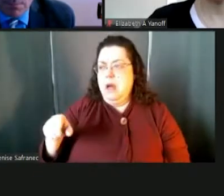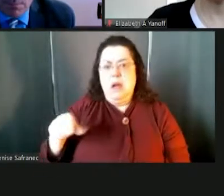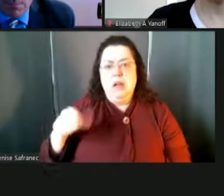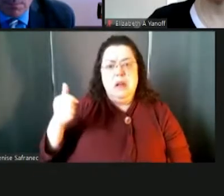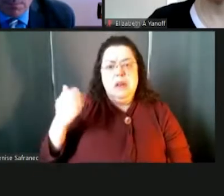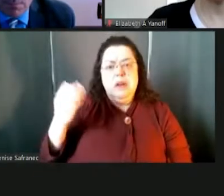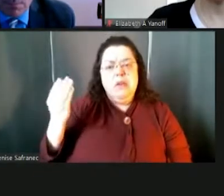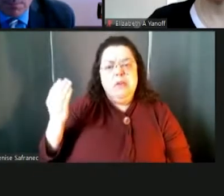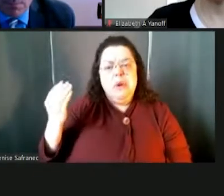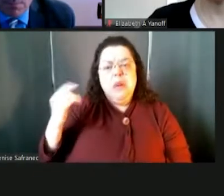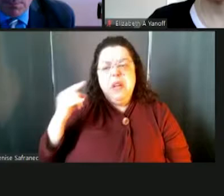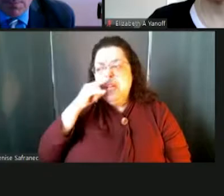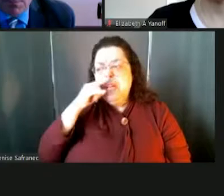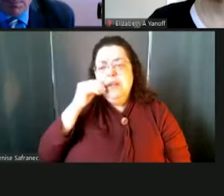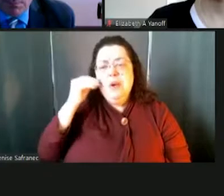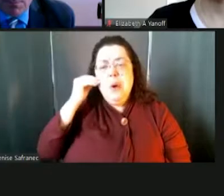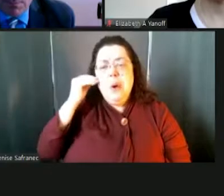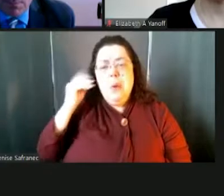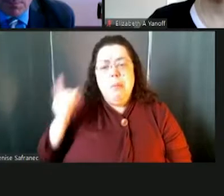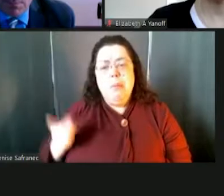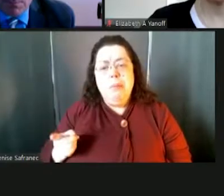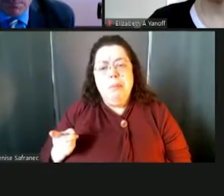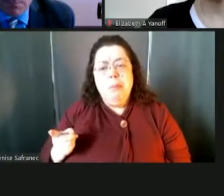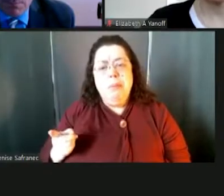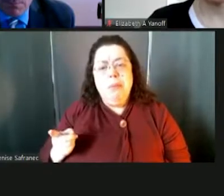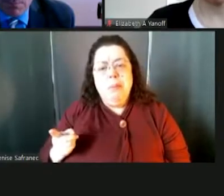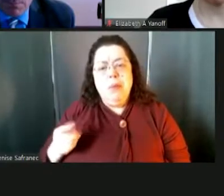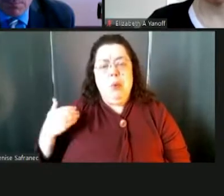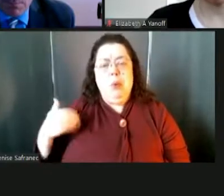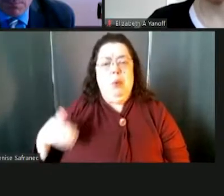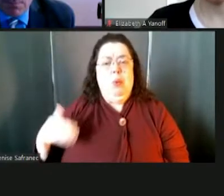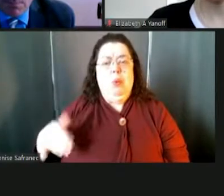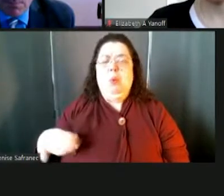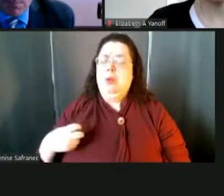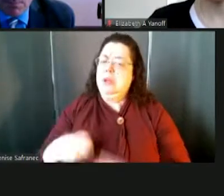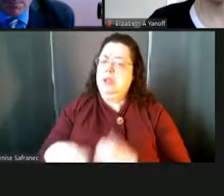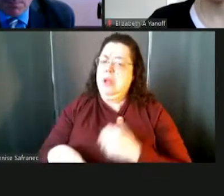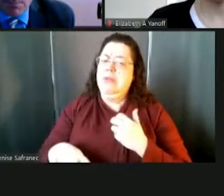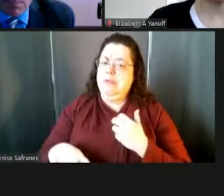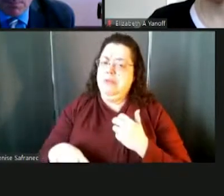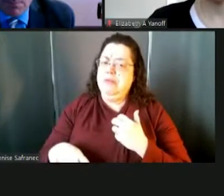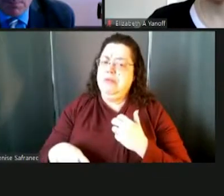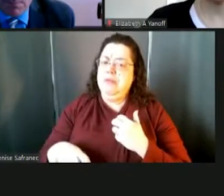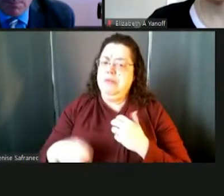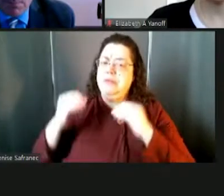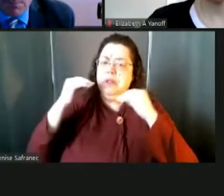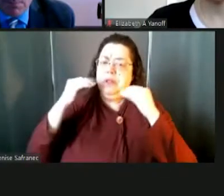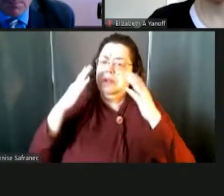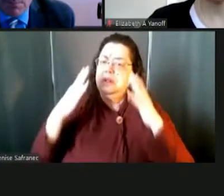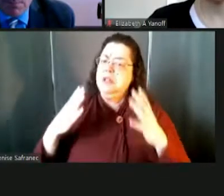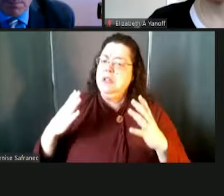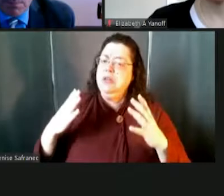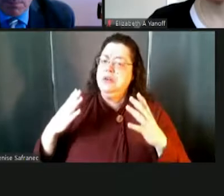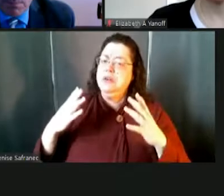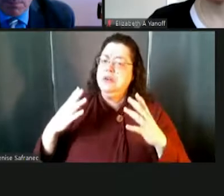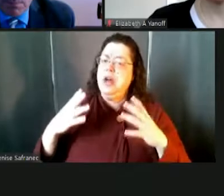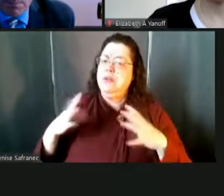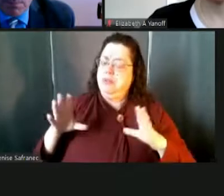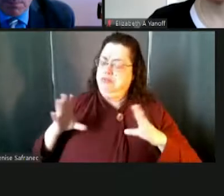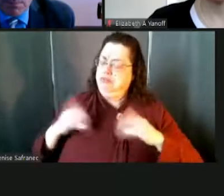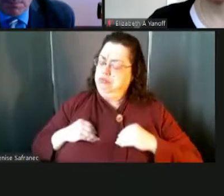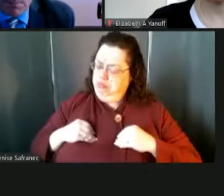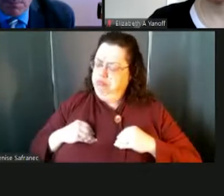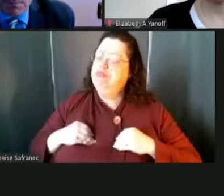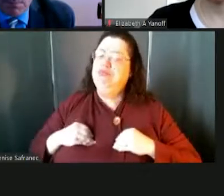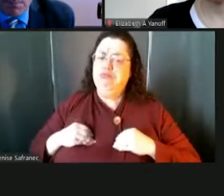on the screen like we're doing right now. So our teachers have really stepped up. And again,